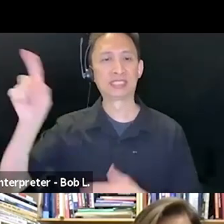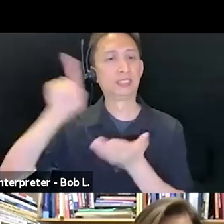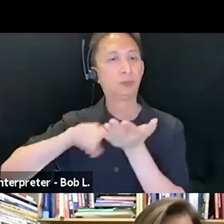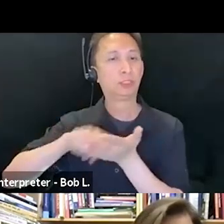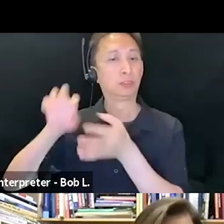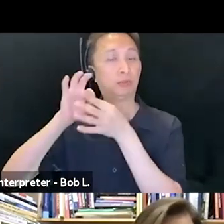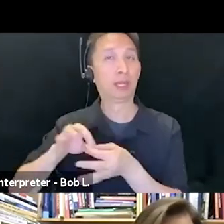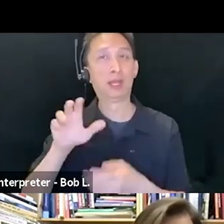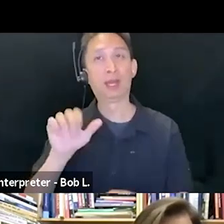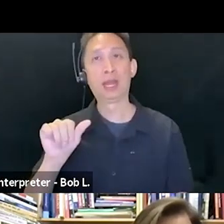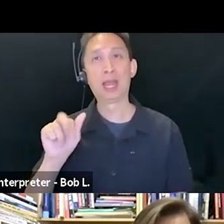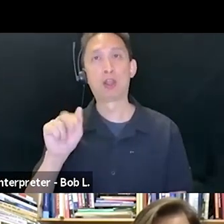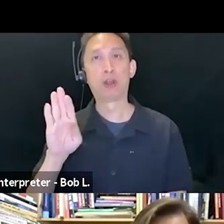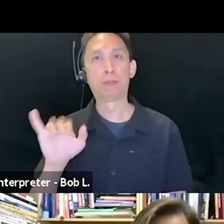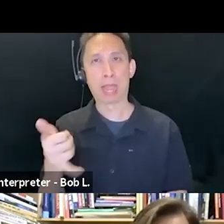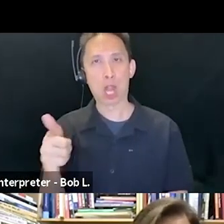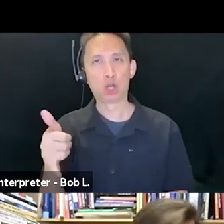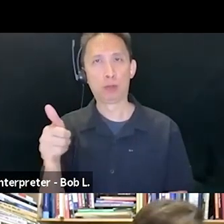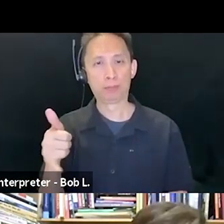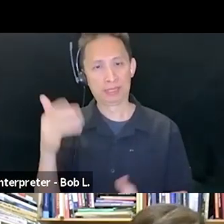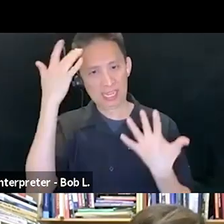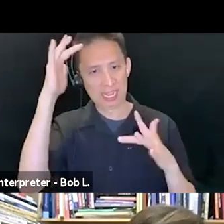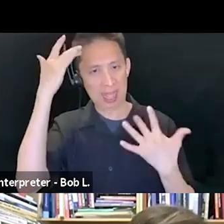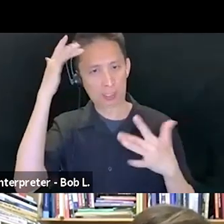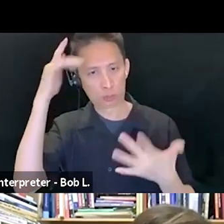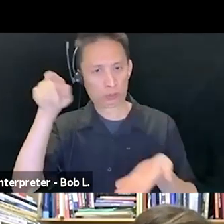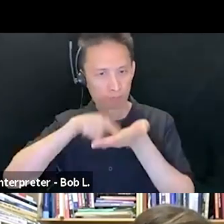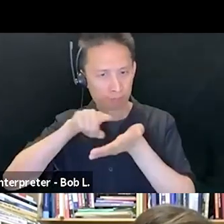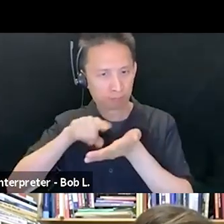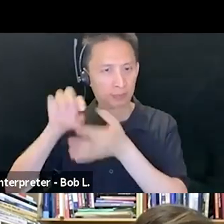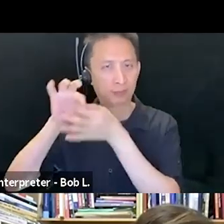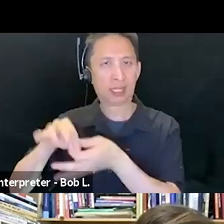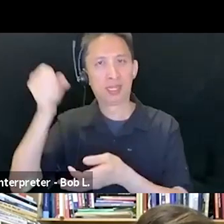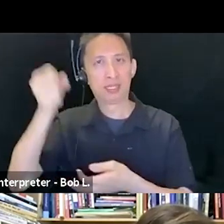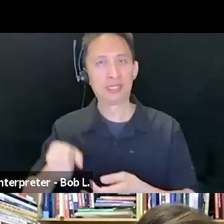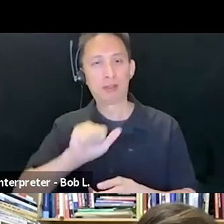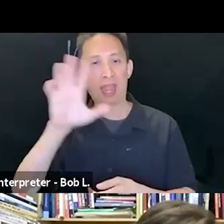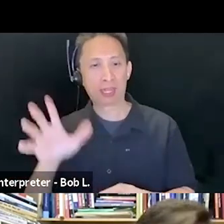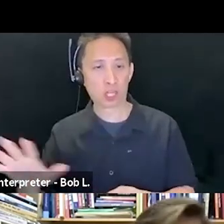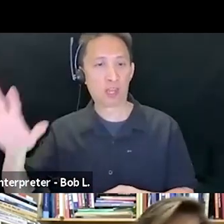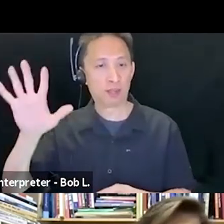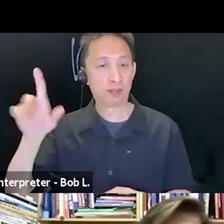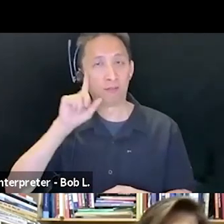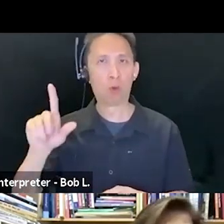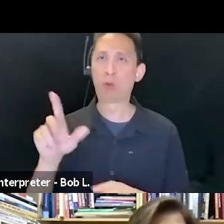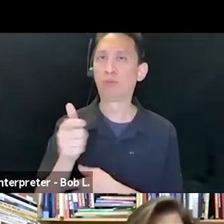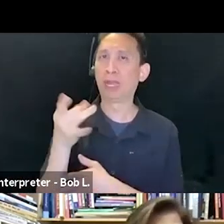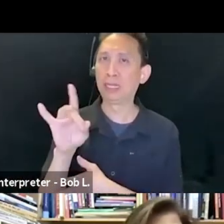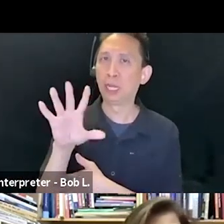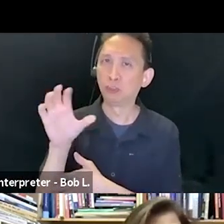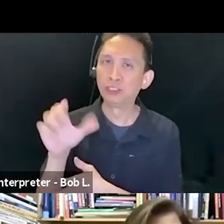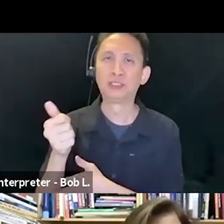history of anti-colonialism, internationalism, and Islam. His current book manuscript in progress is